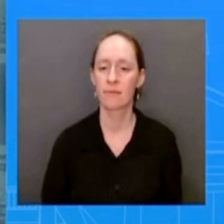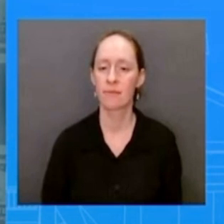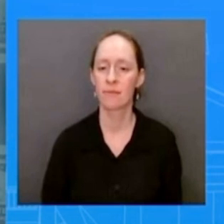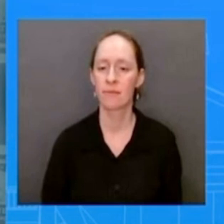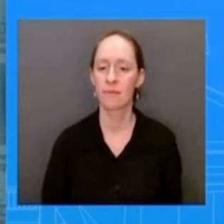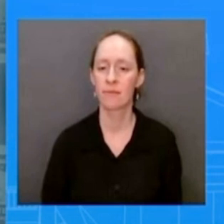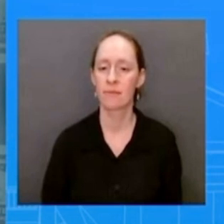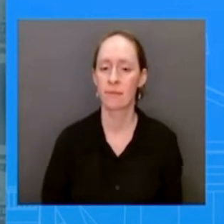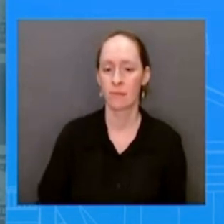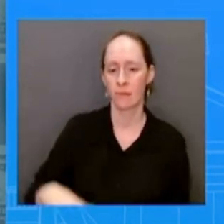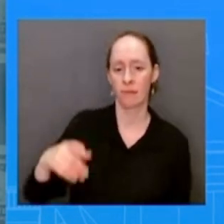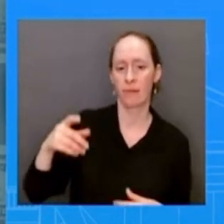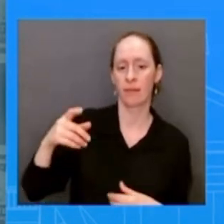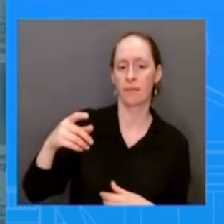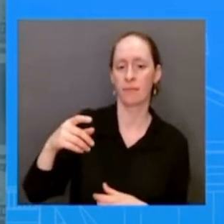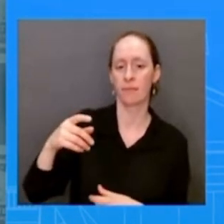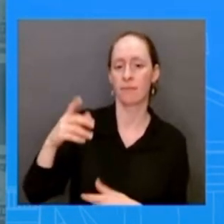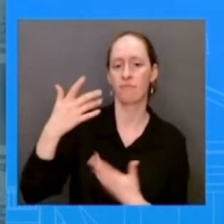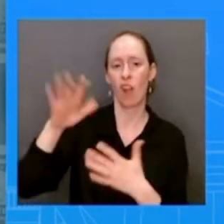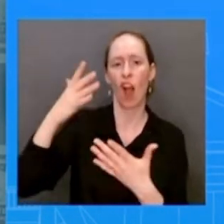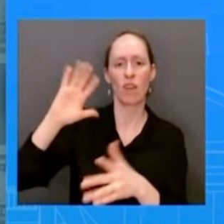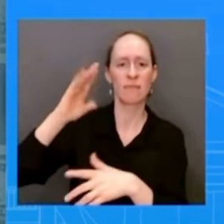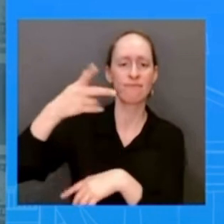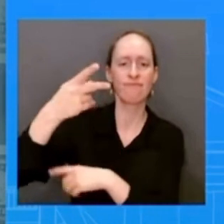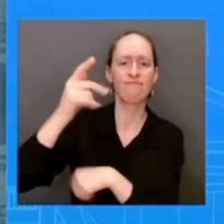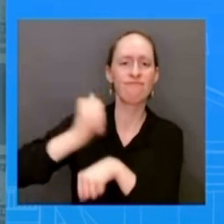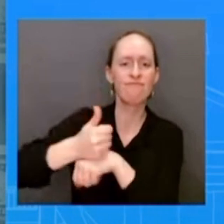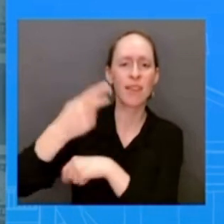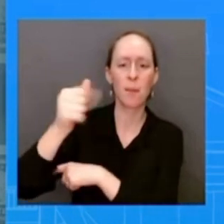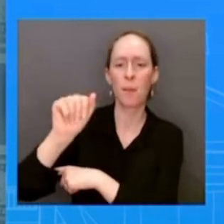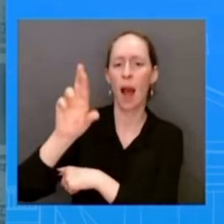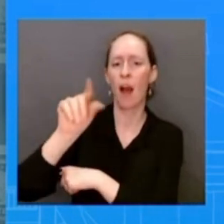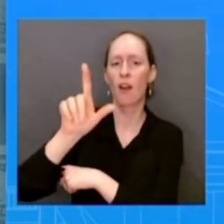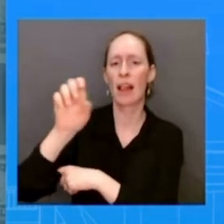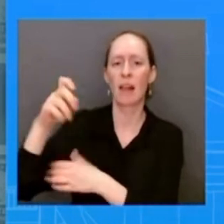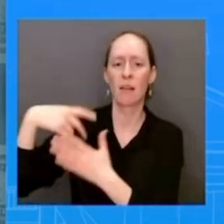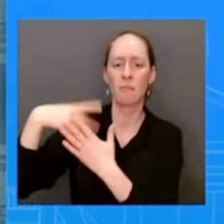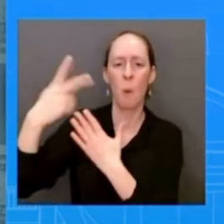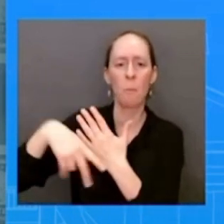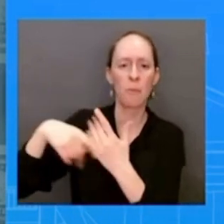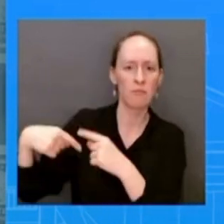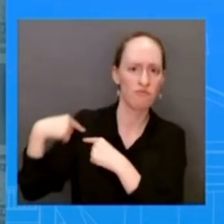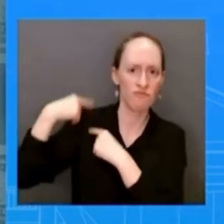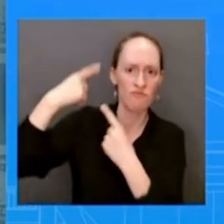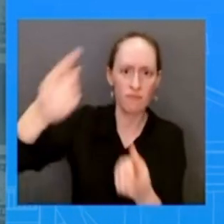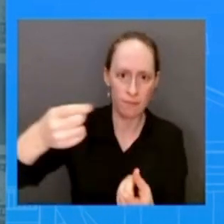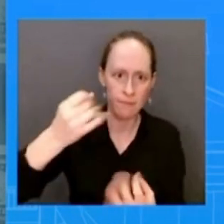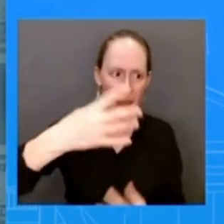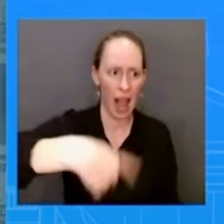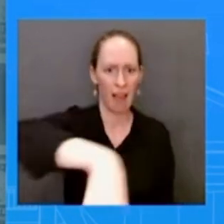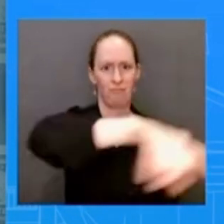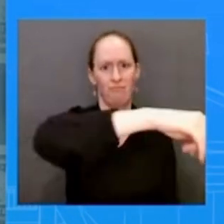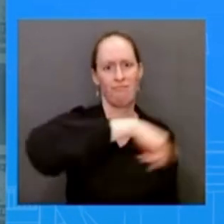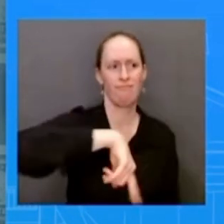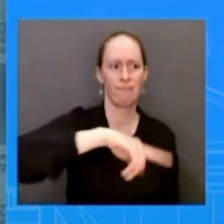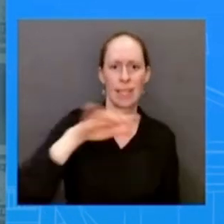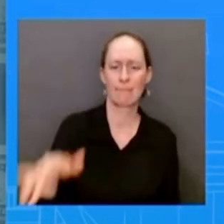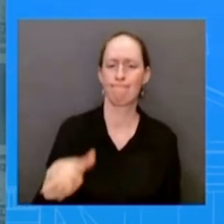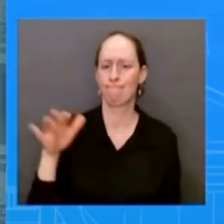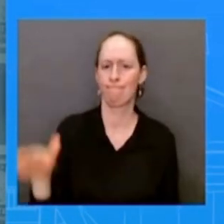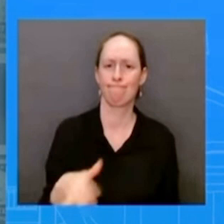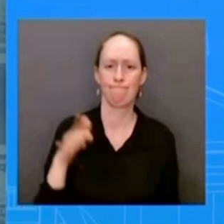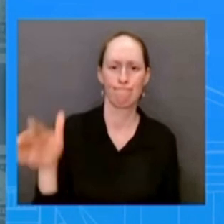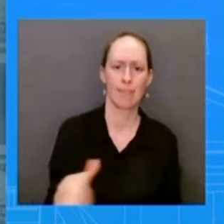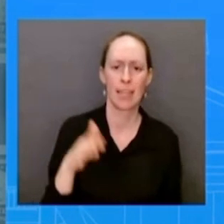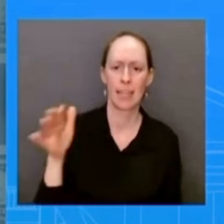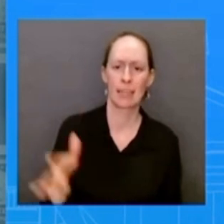asylum uh to find a way to get to to um to apply or to um uh